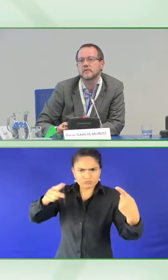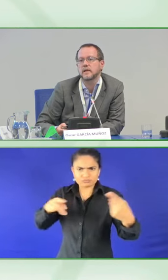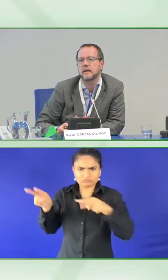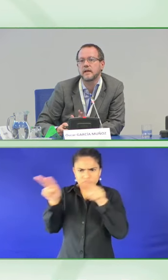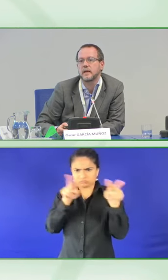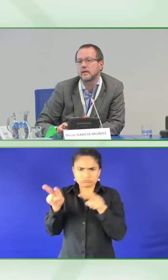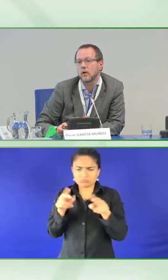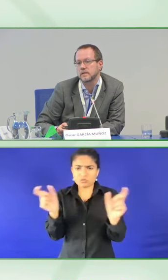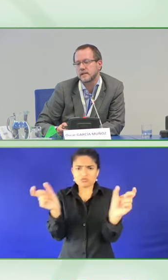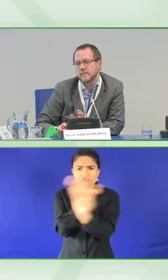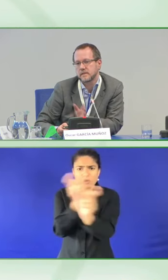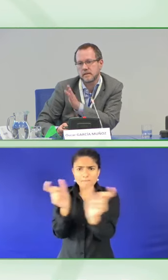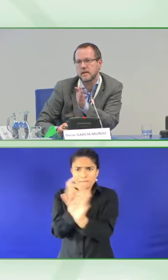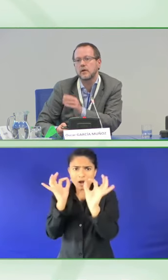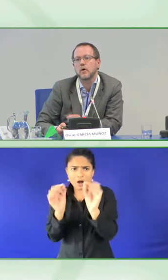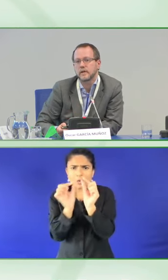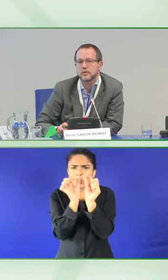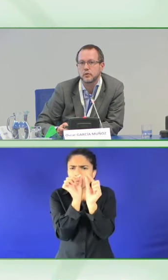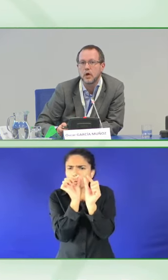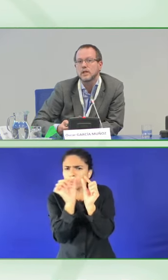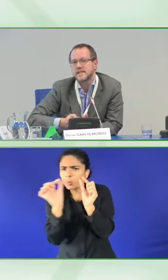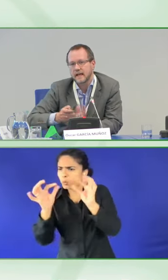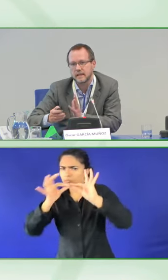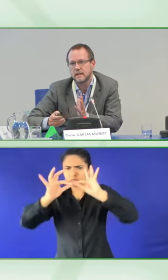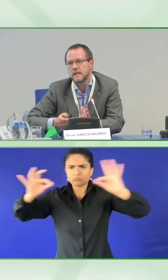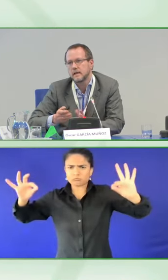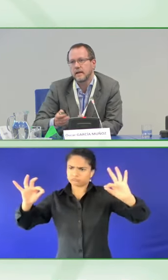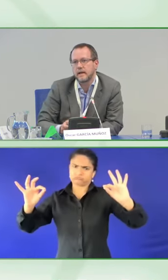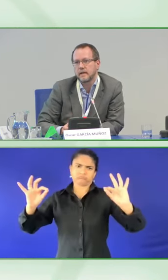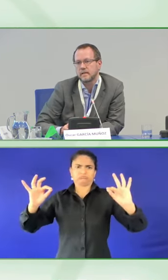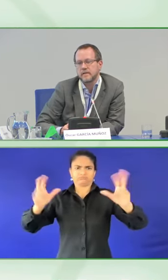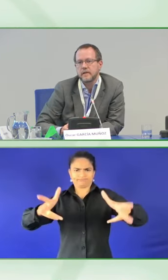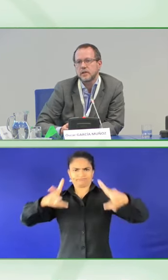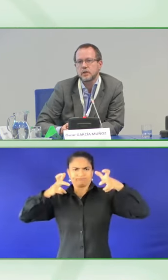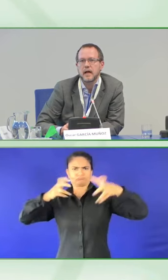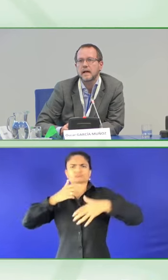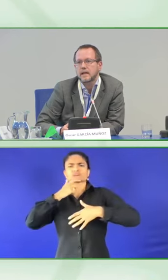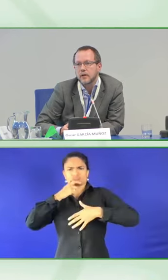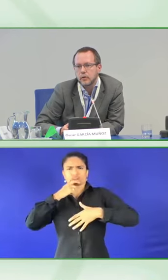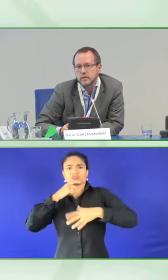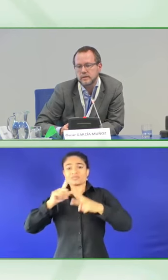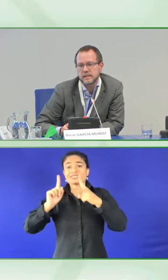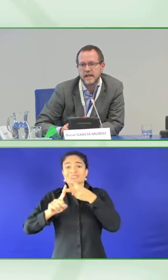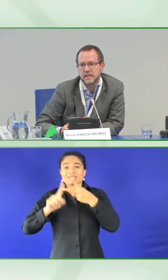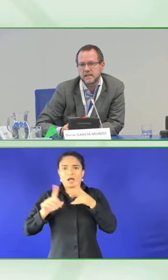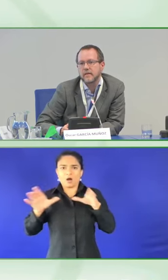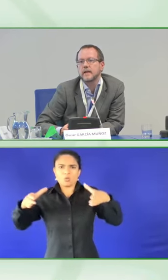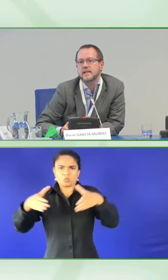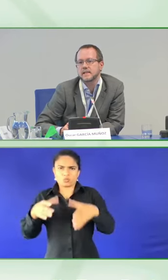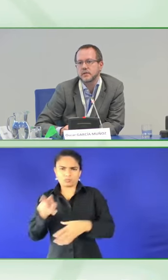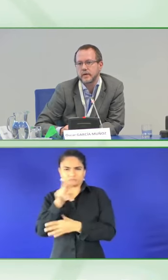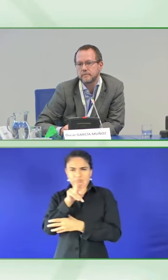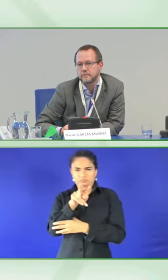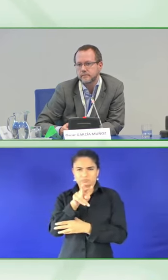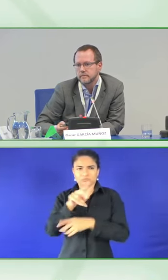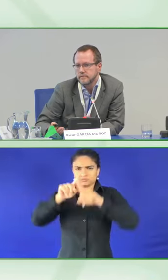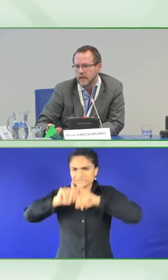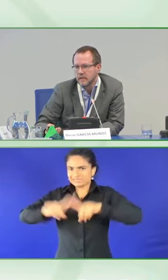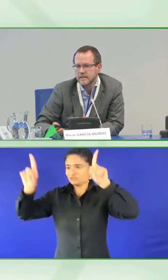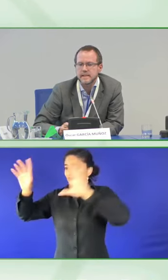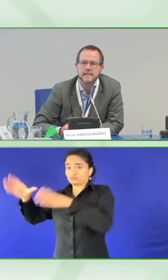interact in all steps in order to check the definition and include the changes if necessary.